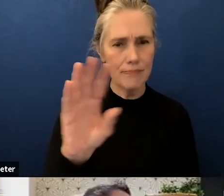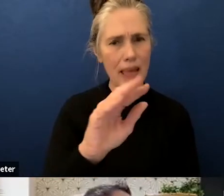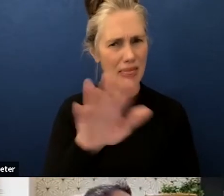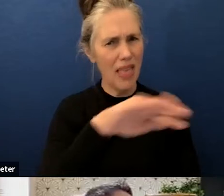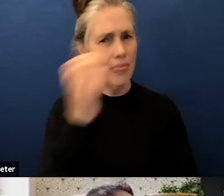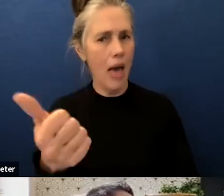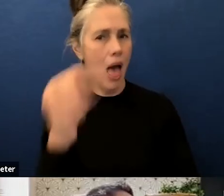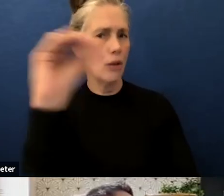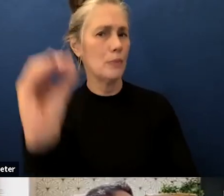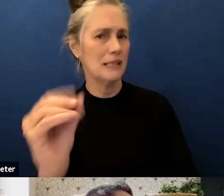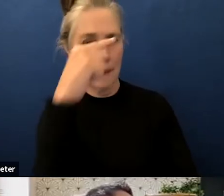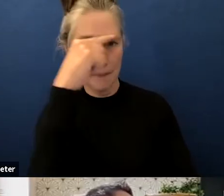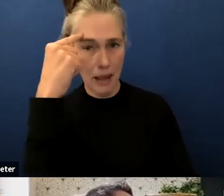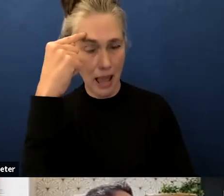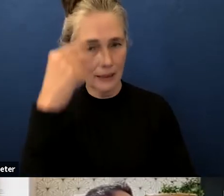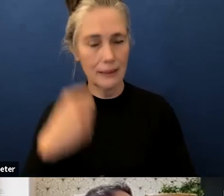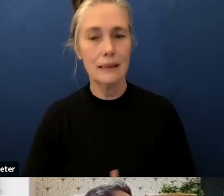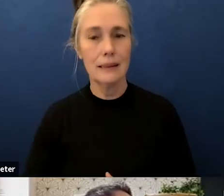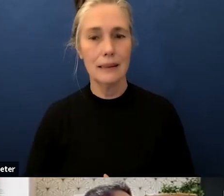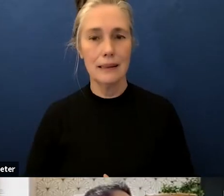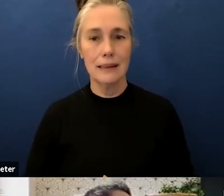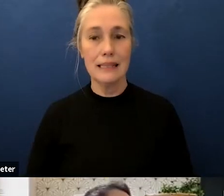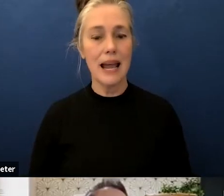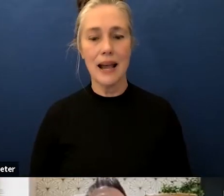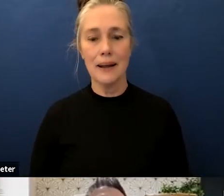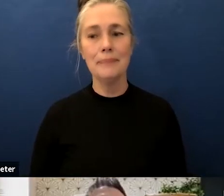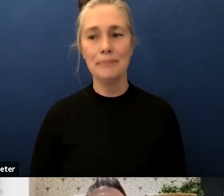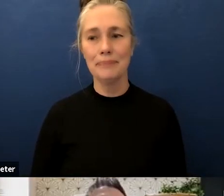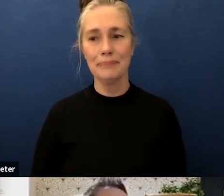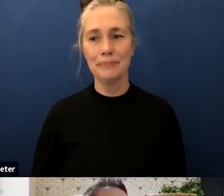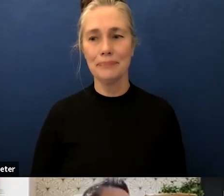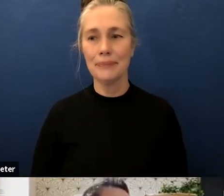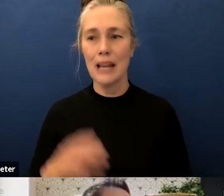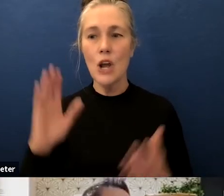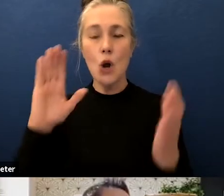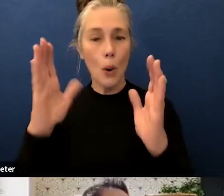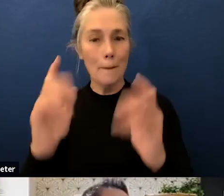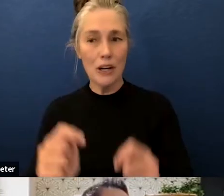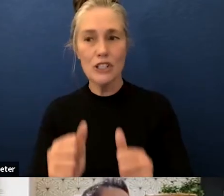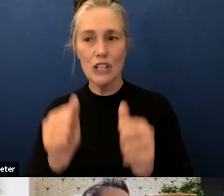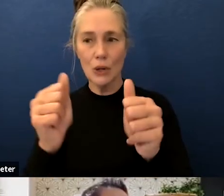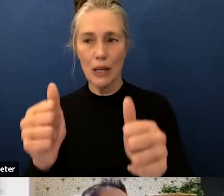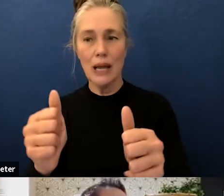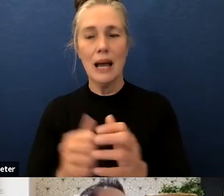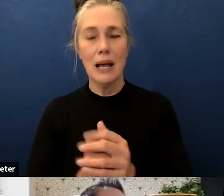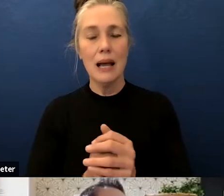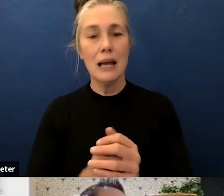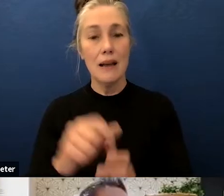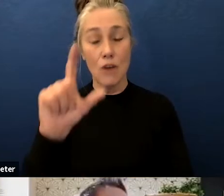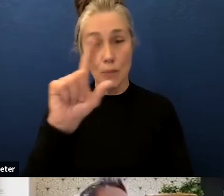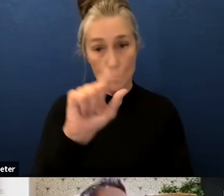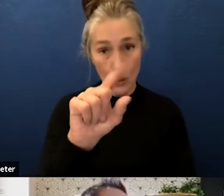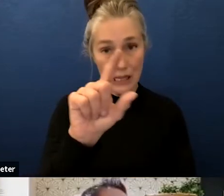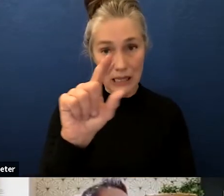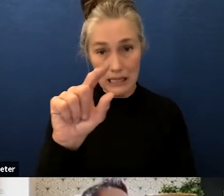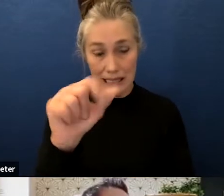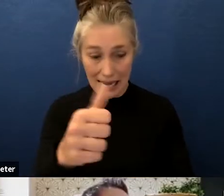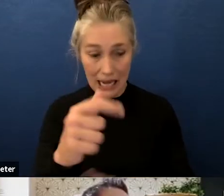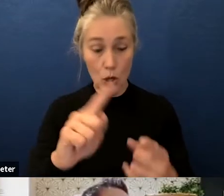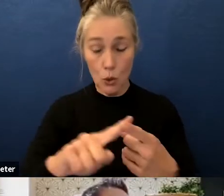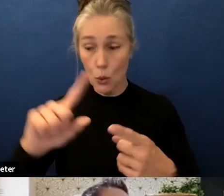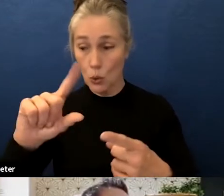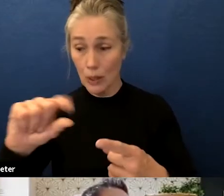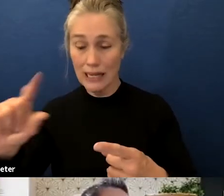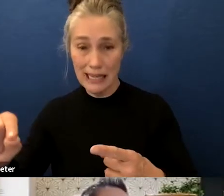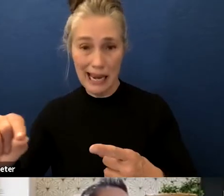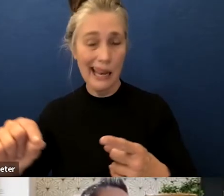a quick comparison uh from 2010 to 2020 uh growing approximately